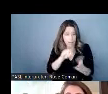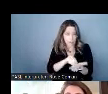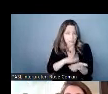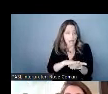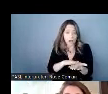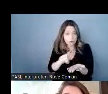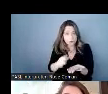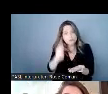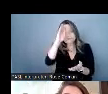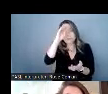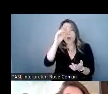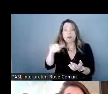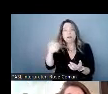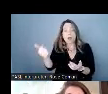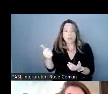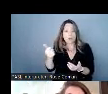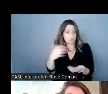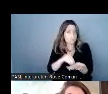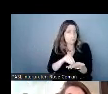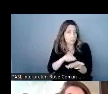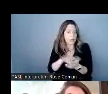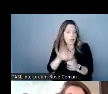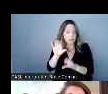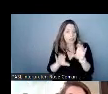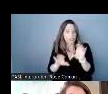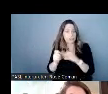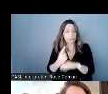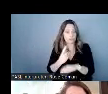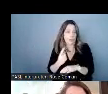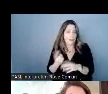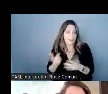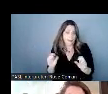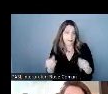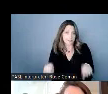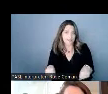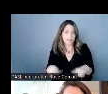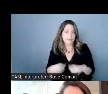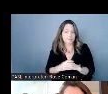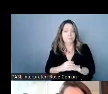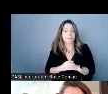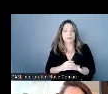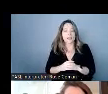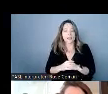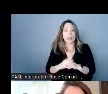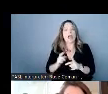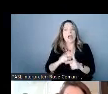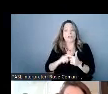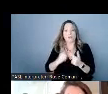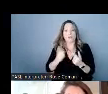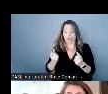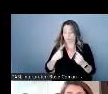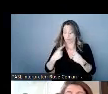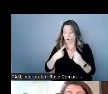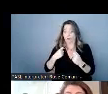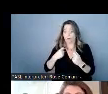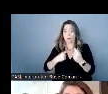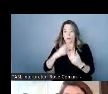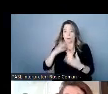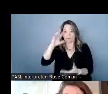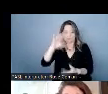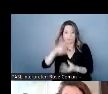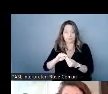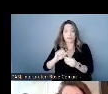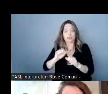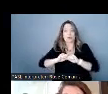ahead and put those in the chat um hopefully after this we can compile a list and send it to the people who were in this